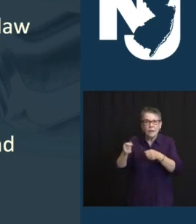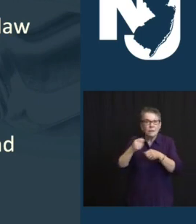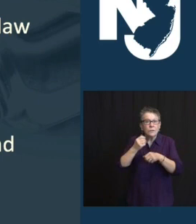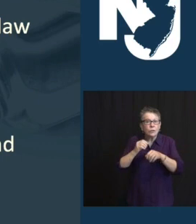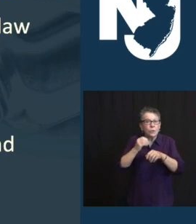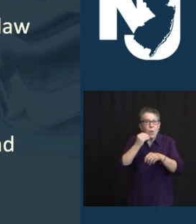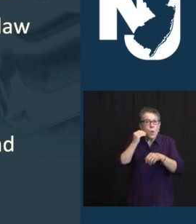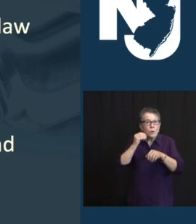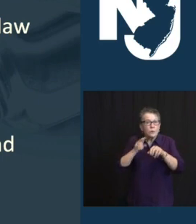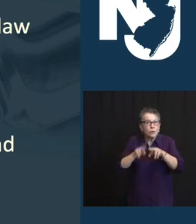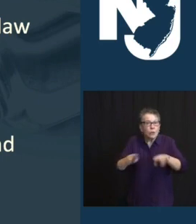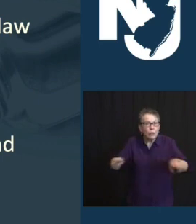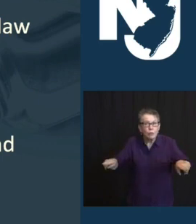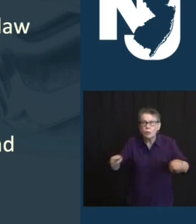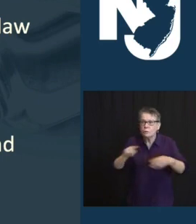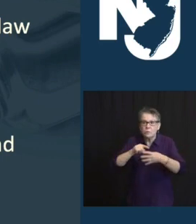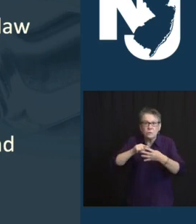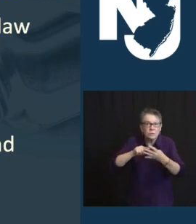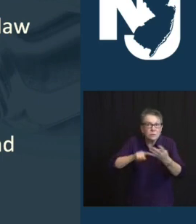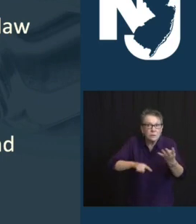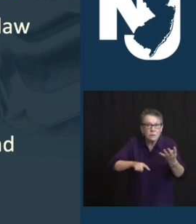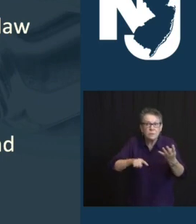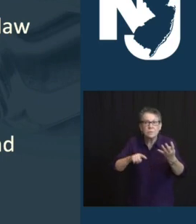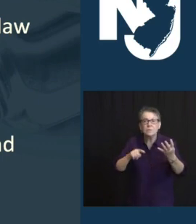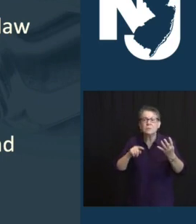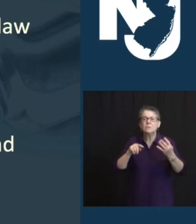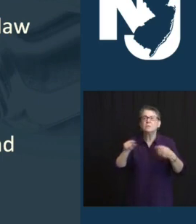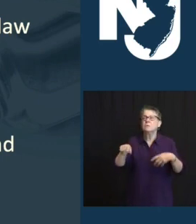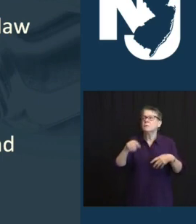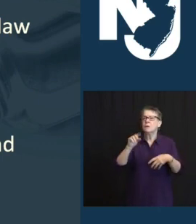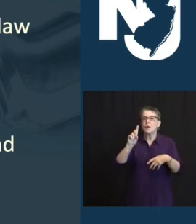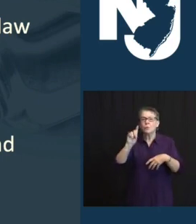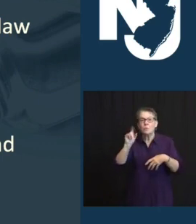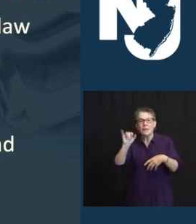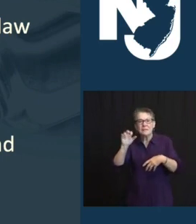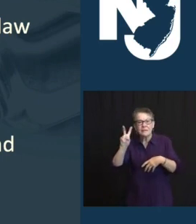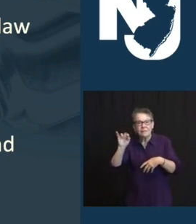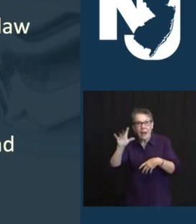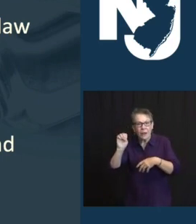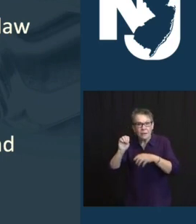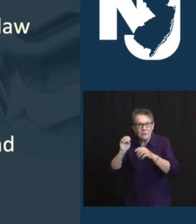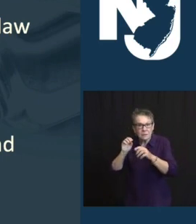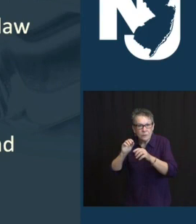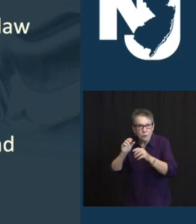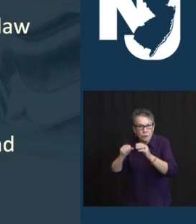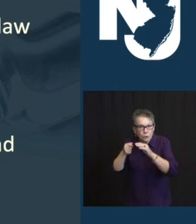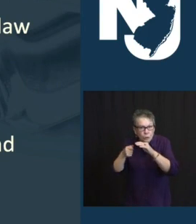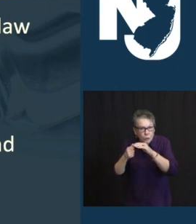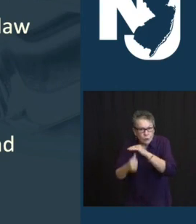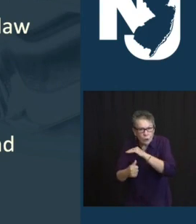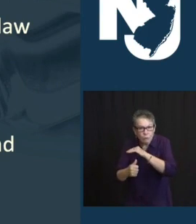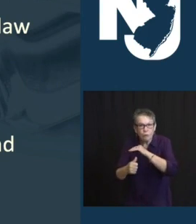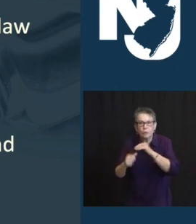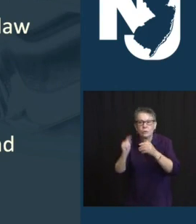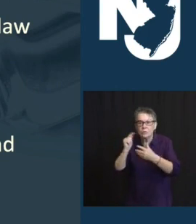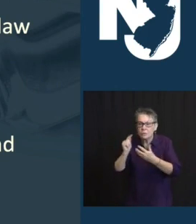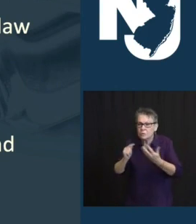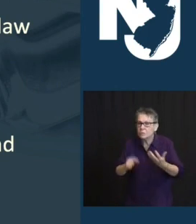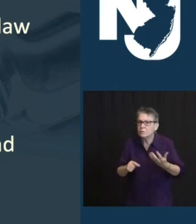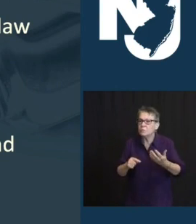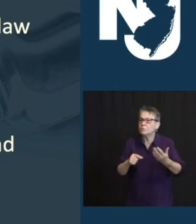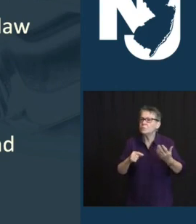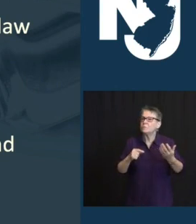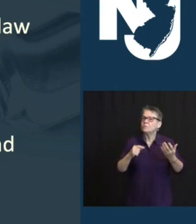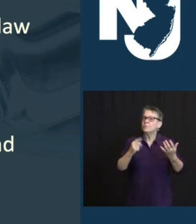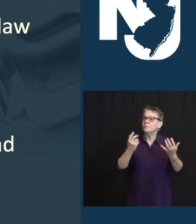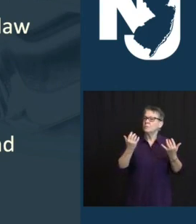SHELTER. WE ALSO KNOW THAT OUR FARMS, ESPECIALLY IN SOUTH JERSEY, WILL SOON BE WELCOMING THE MIGRANT FARM WORKERS WHO ARE